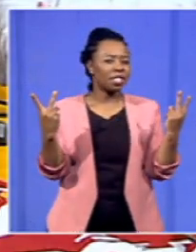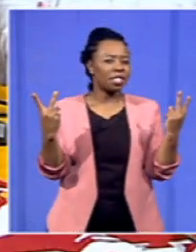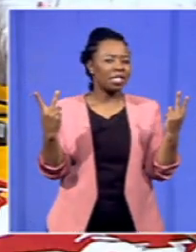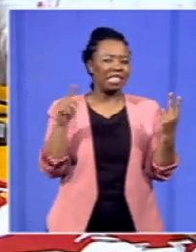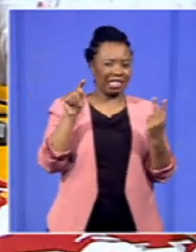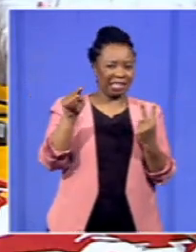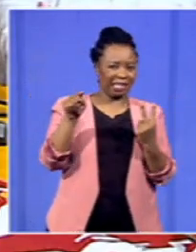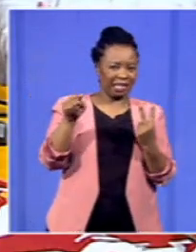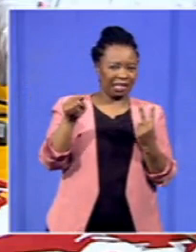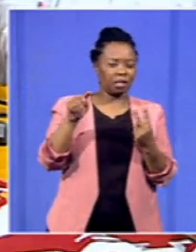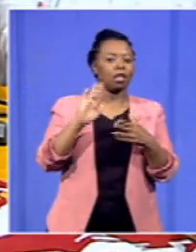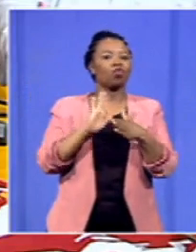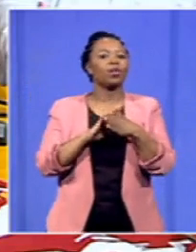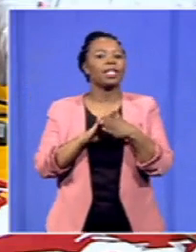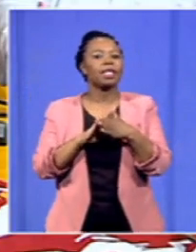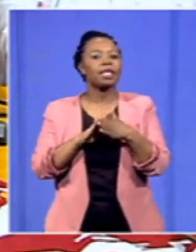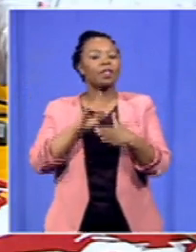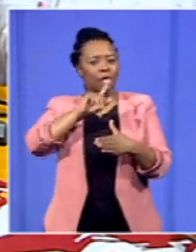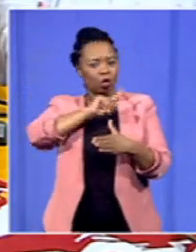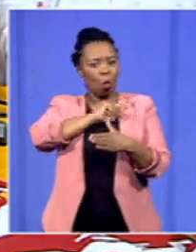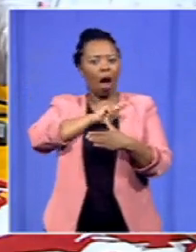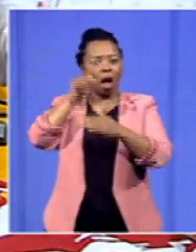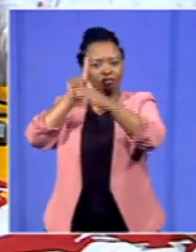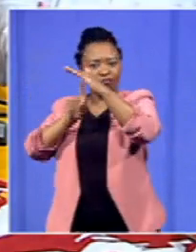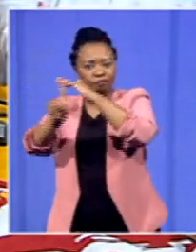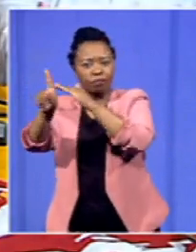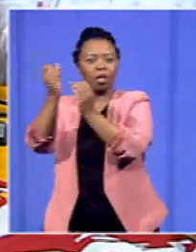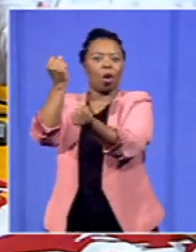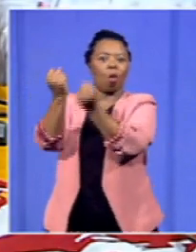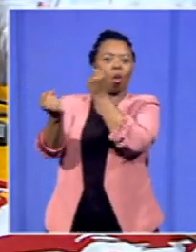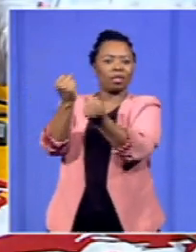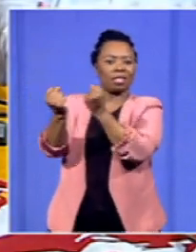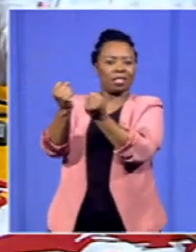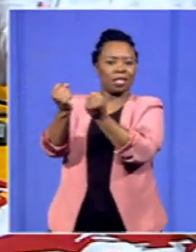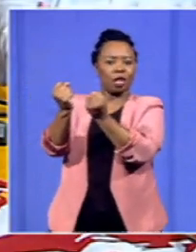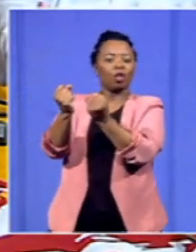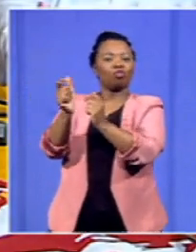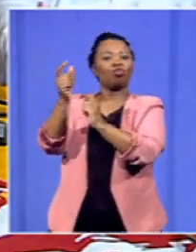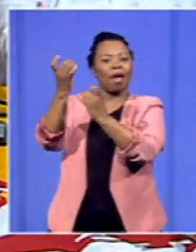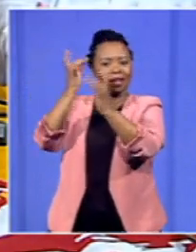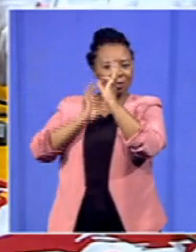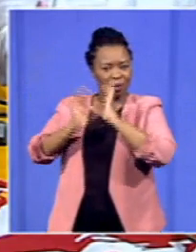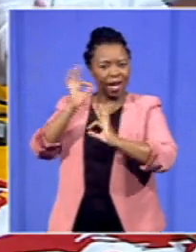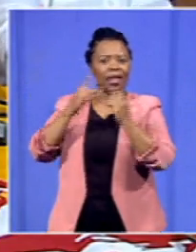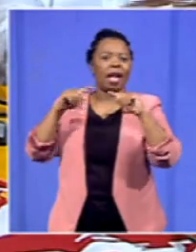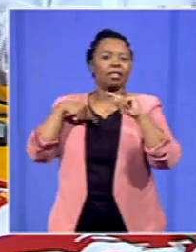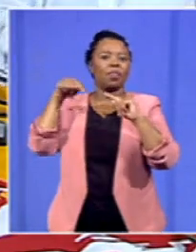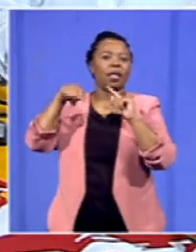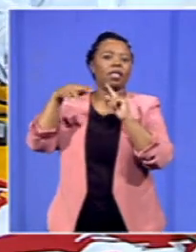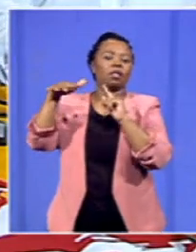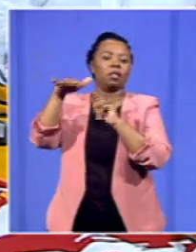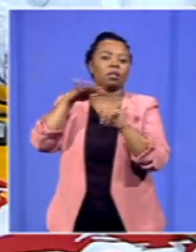of the reason why we are also approaching the course to give us a recourse in this regard on that matter yes